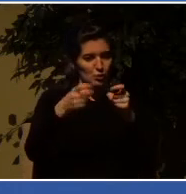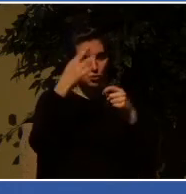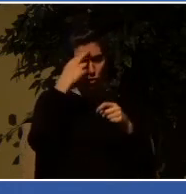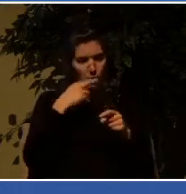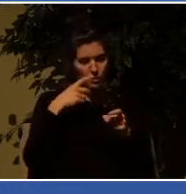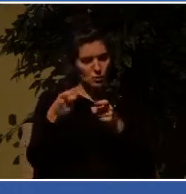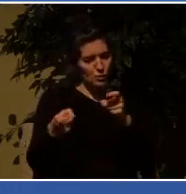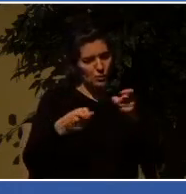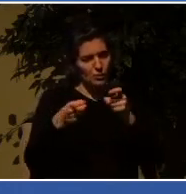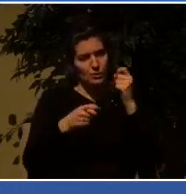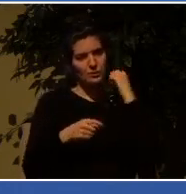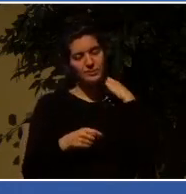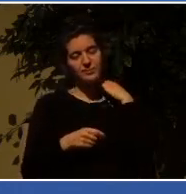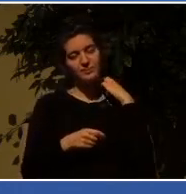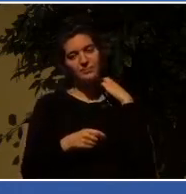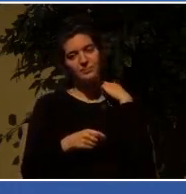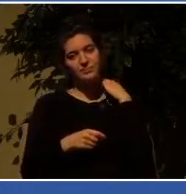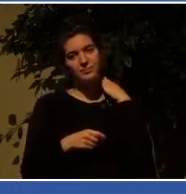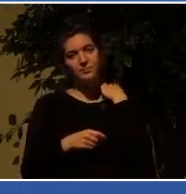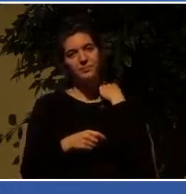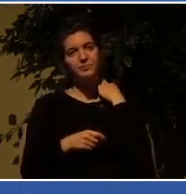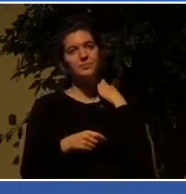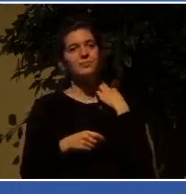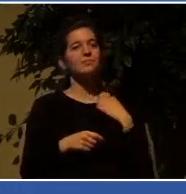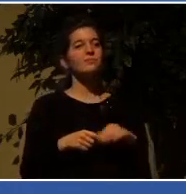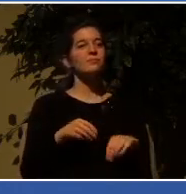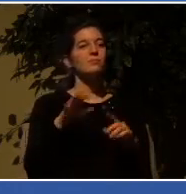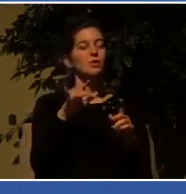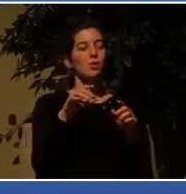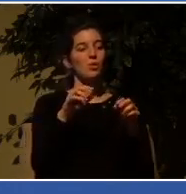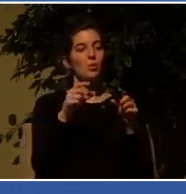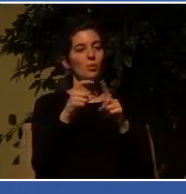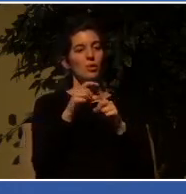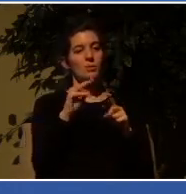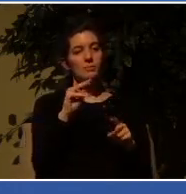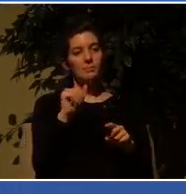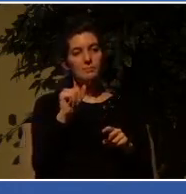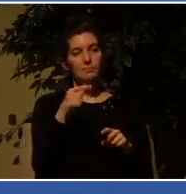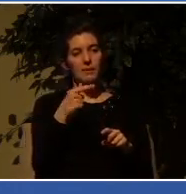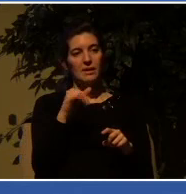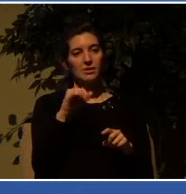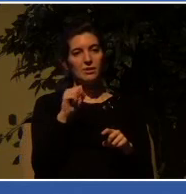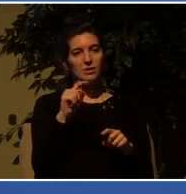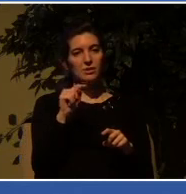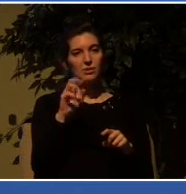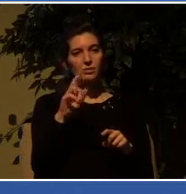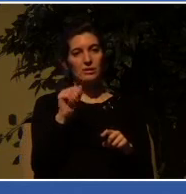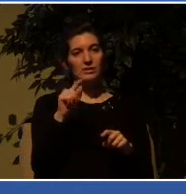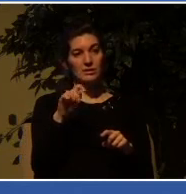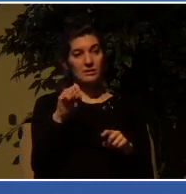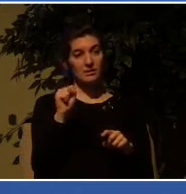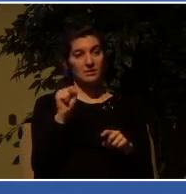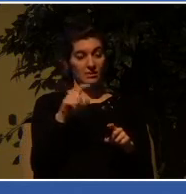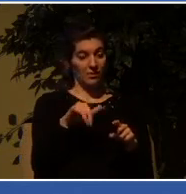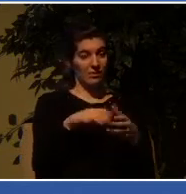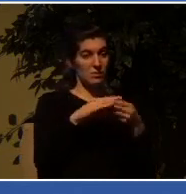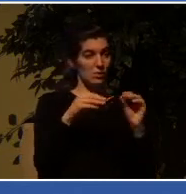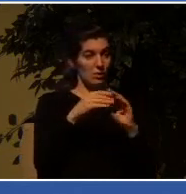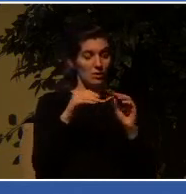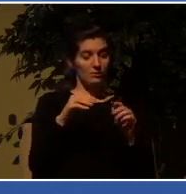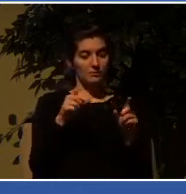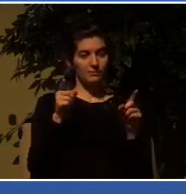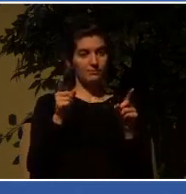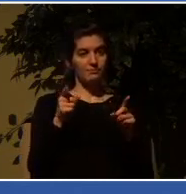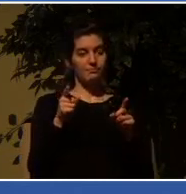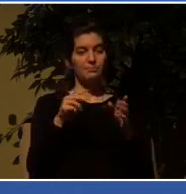of the term that is translated magistrates in this particular passage. The Greek